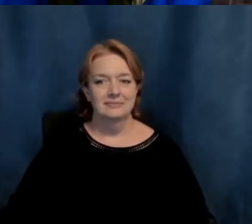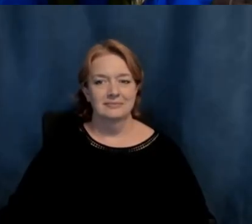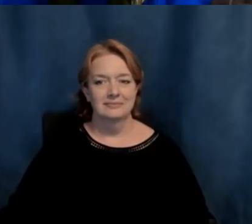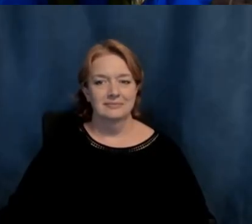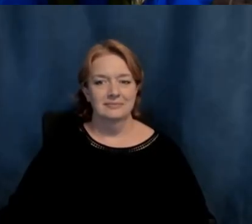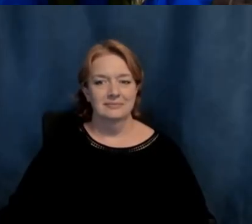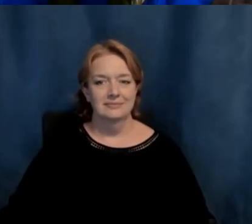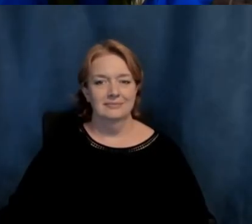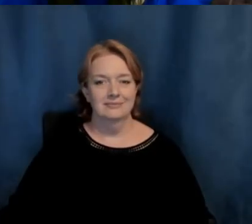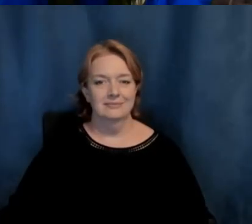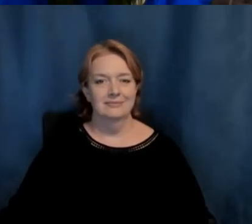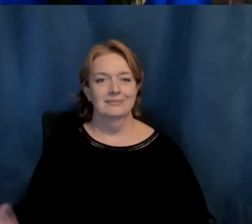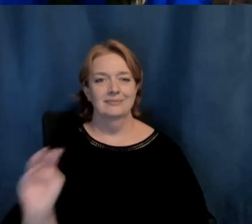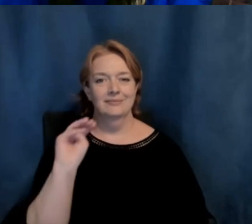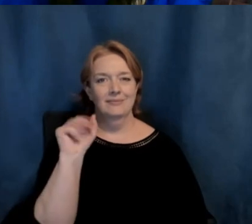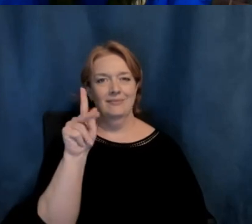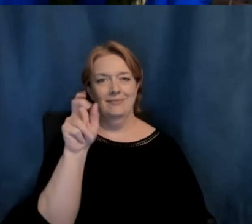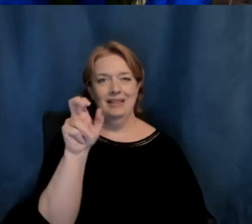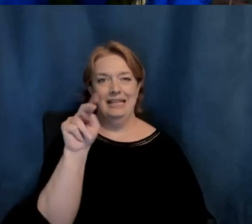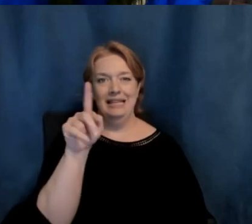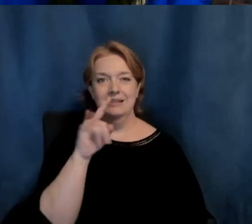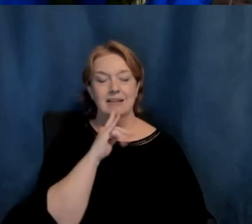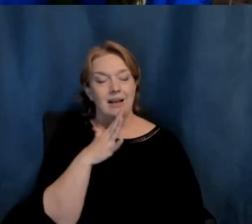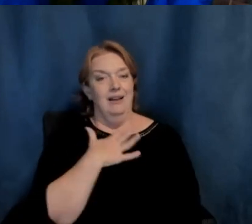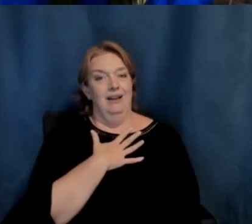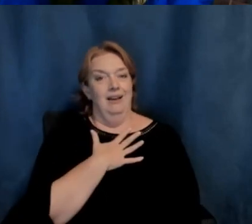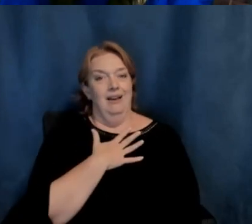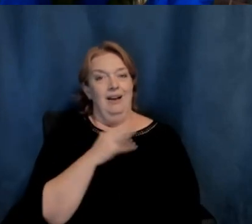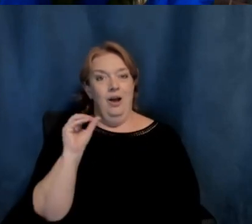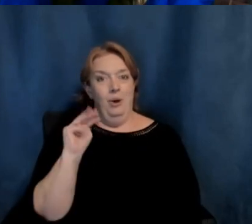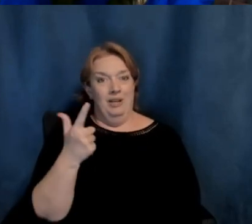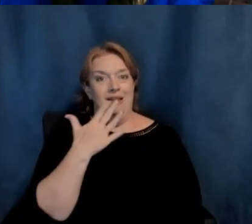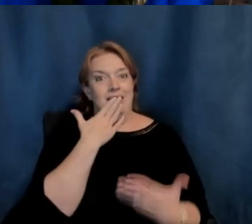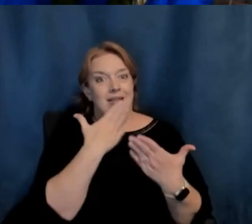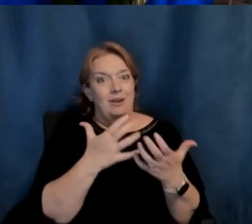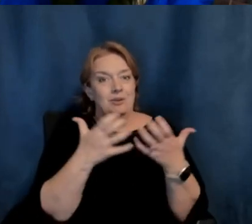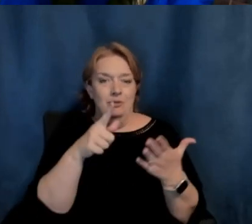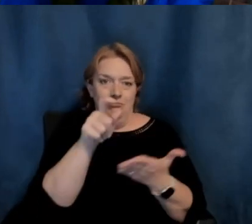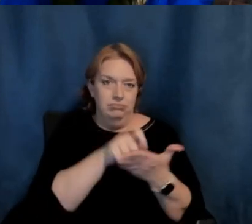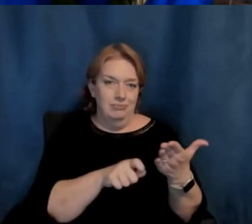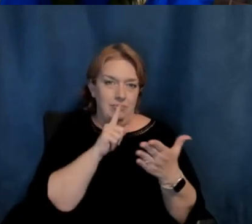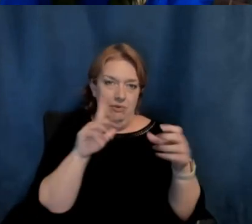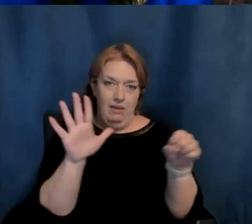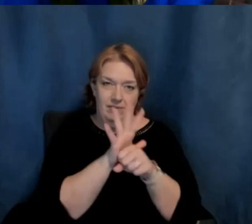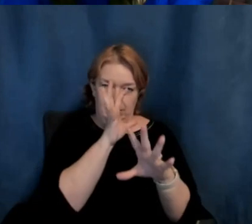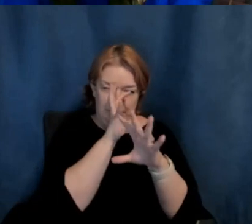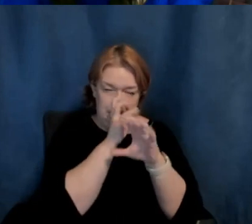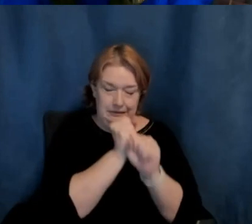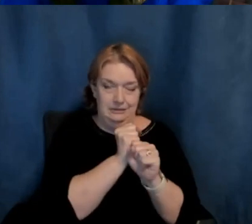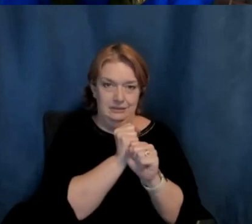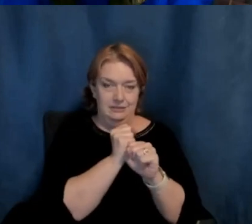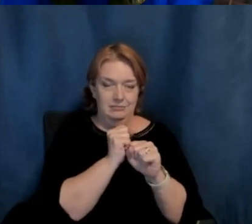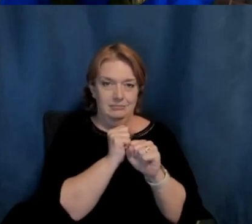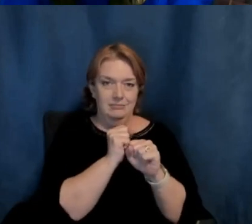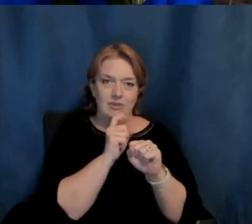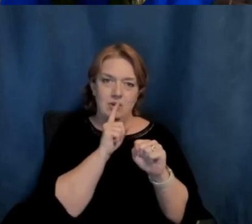Oh my gosh, thank you so much, Jessica, for providing such a thorough and fascinating look into the lives